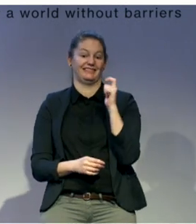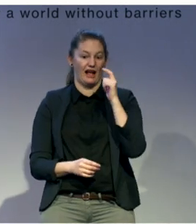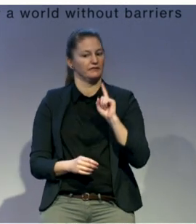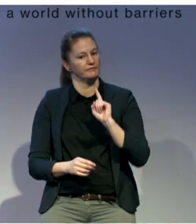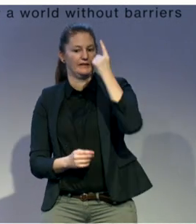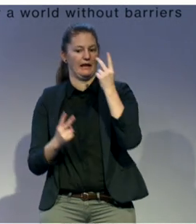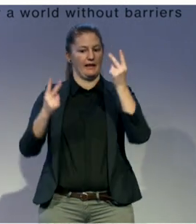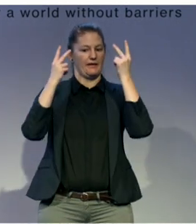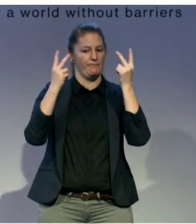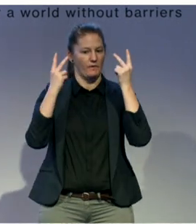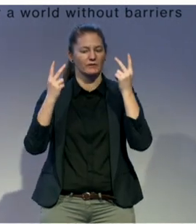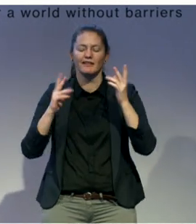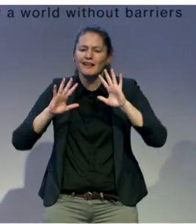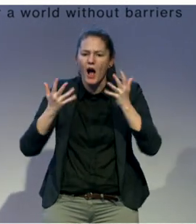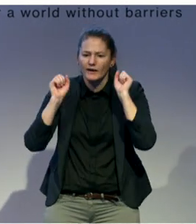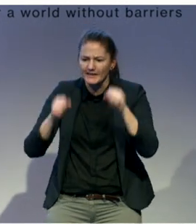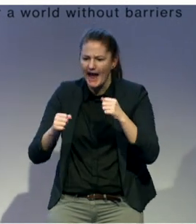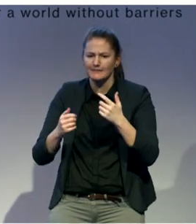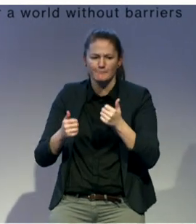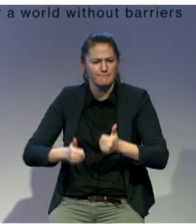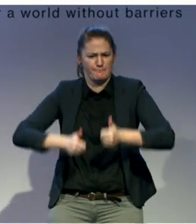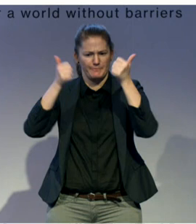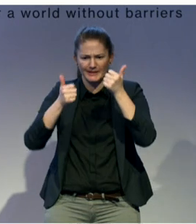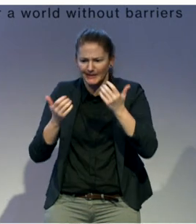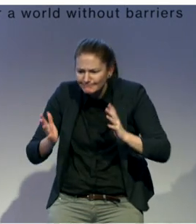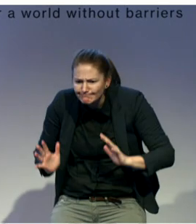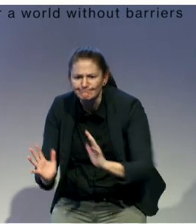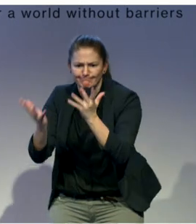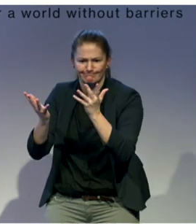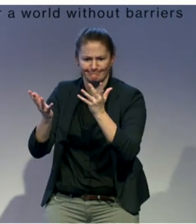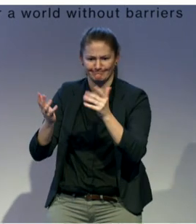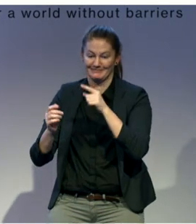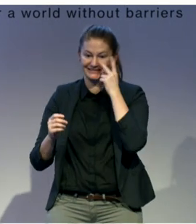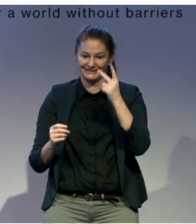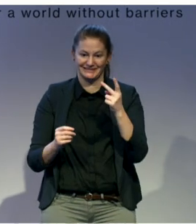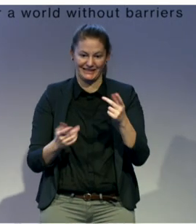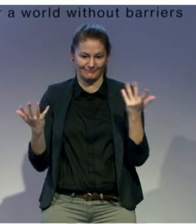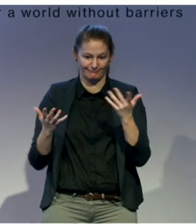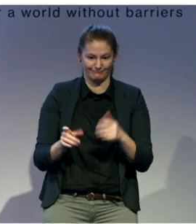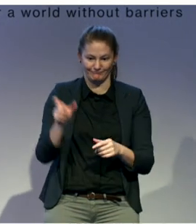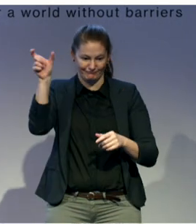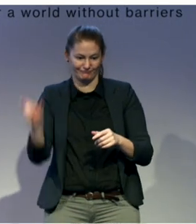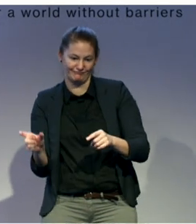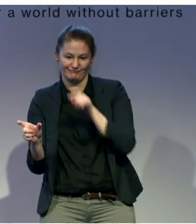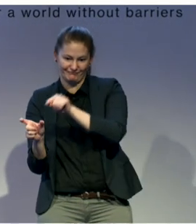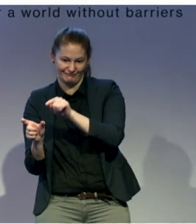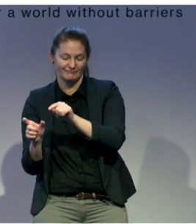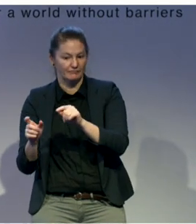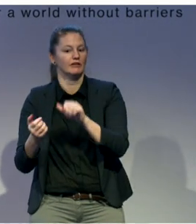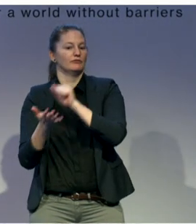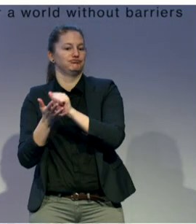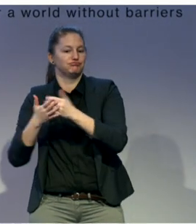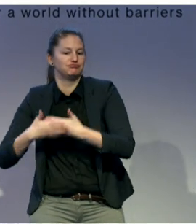best to do this. So on the screen, you can see on the right-hand side, we have an image of one of our publications, Disability